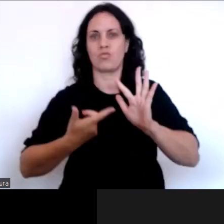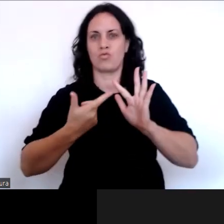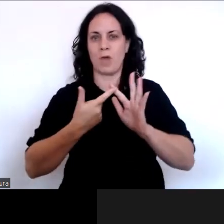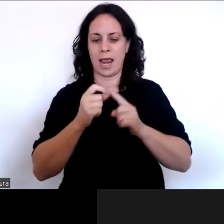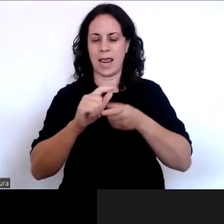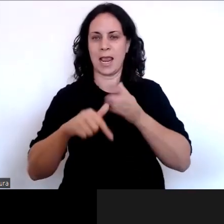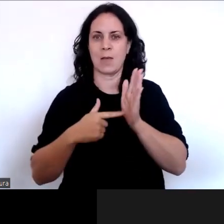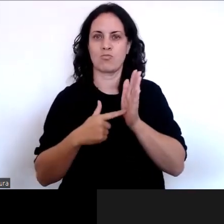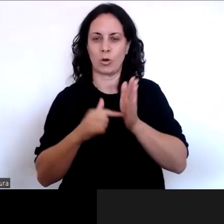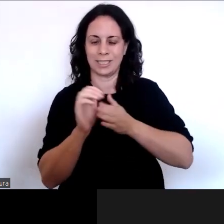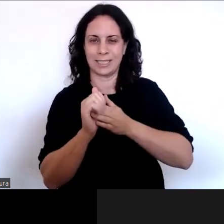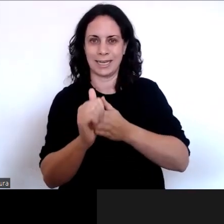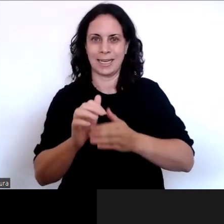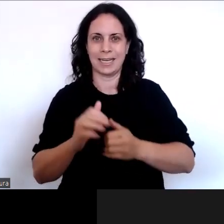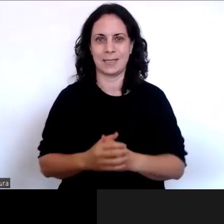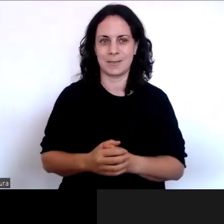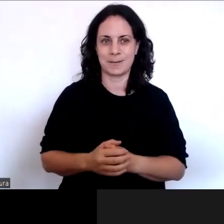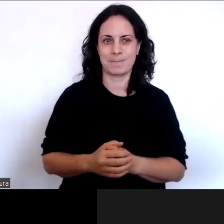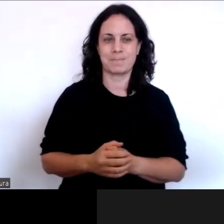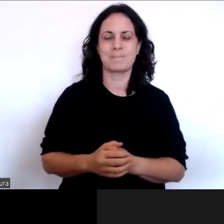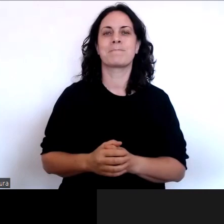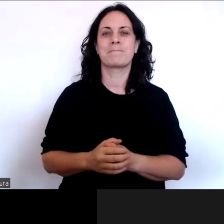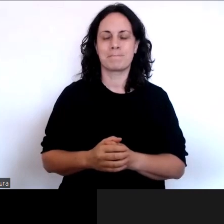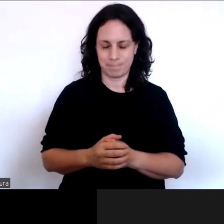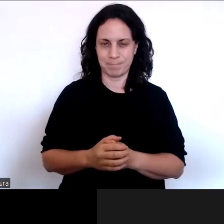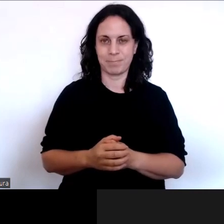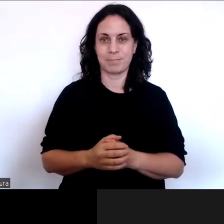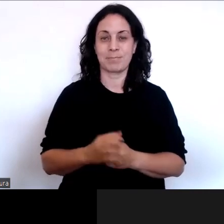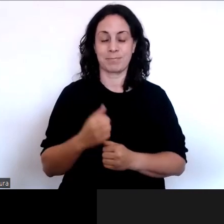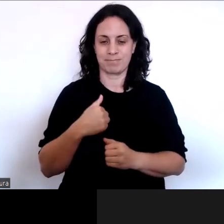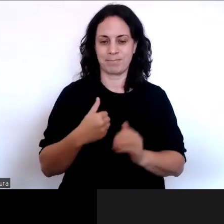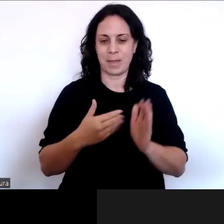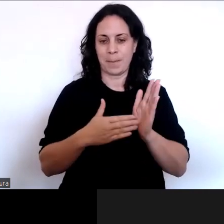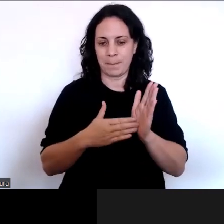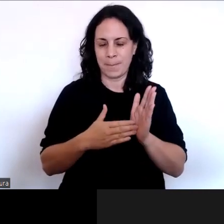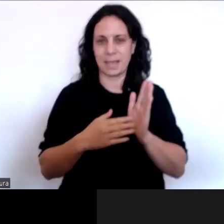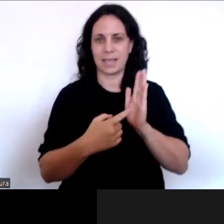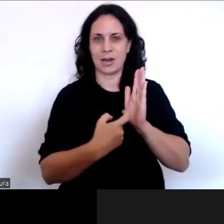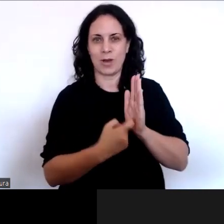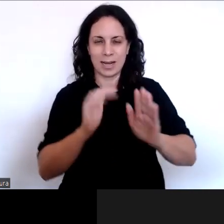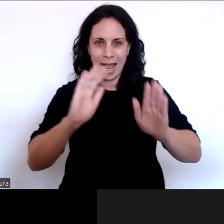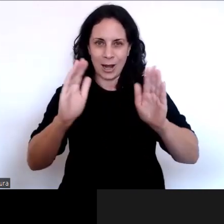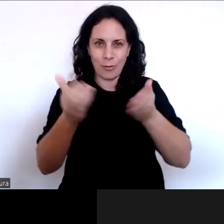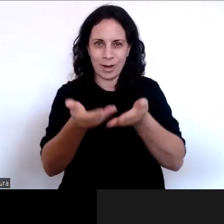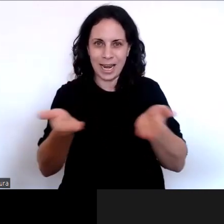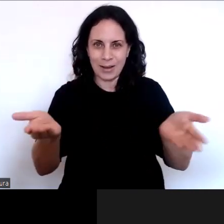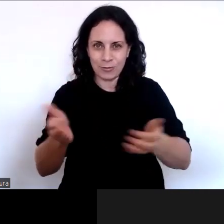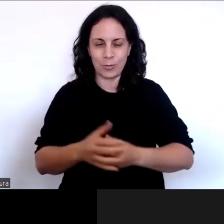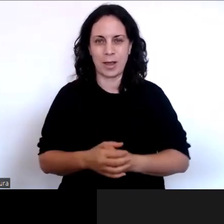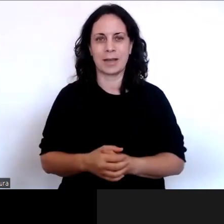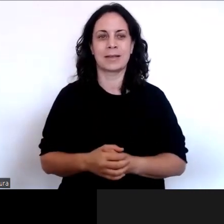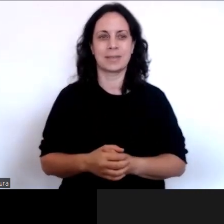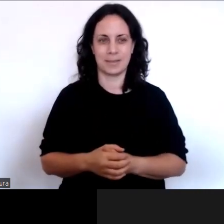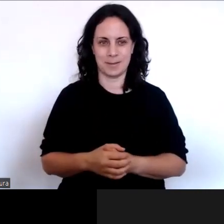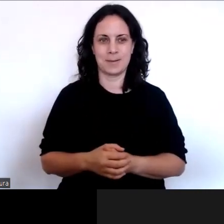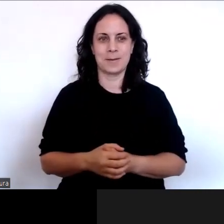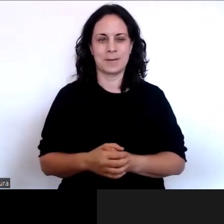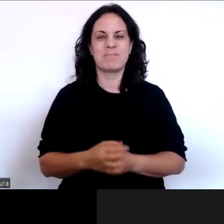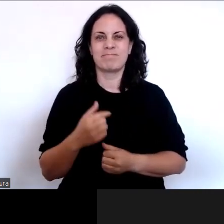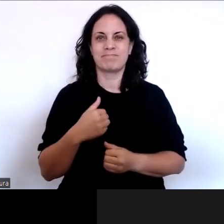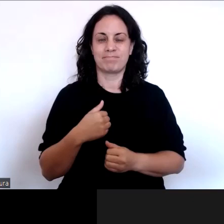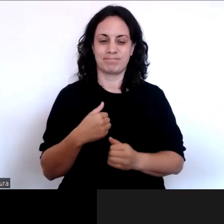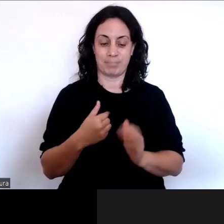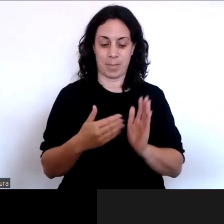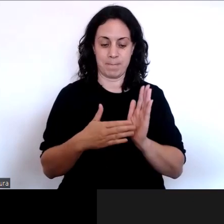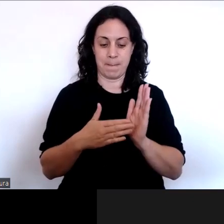Tēnā koutou kātoua, kō Megan Ray to kūngua. Hello everybody, my name is Megan, as Geoff said I'm a member of the